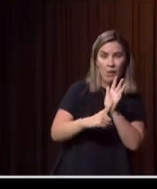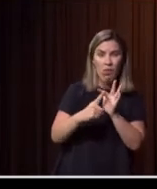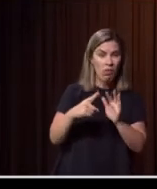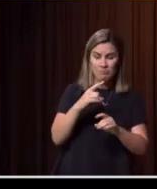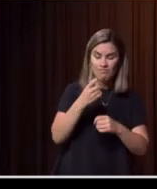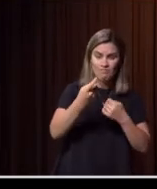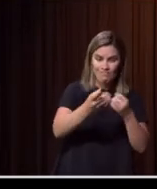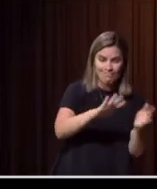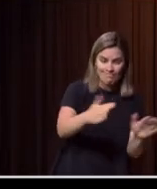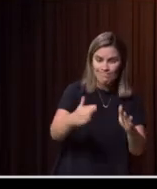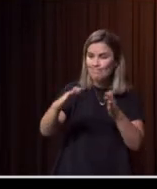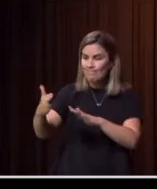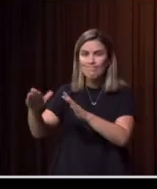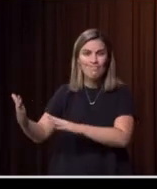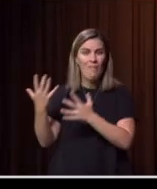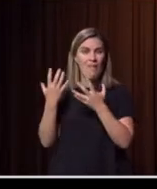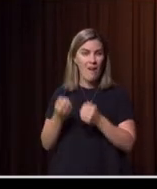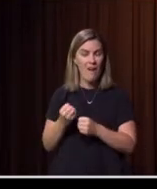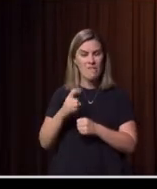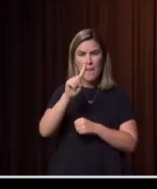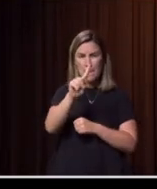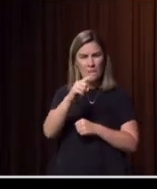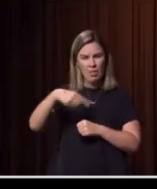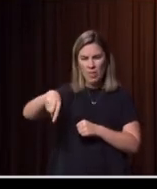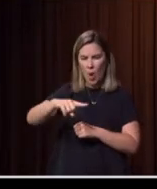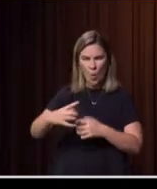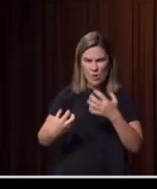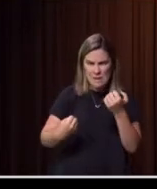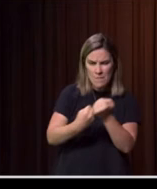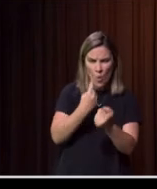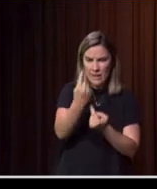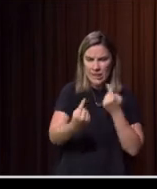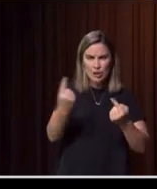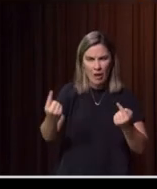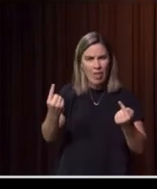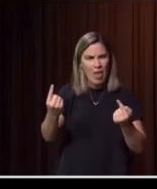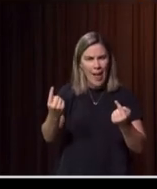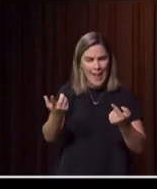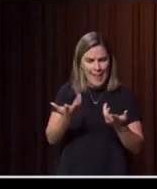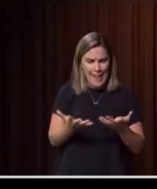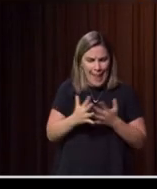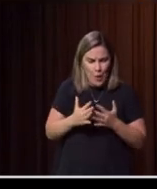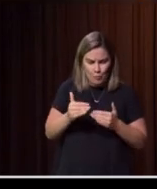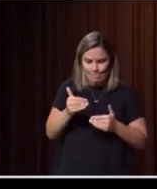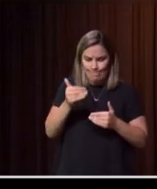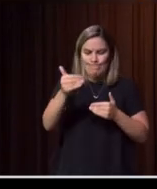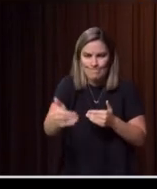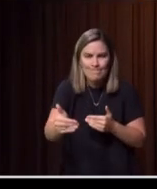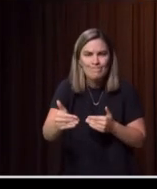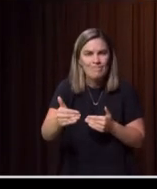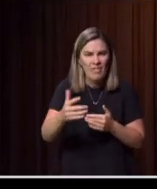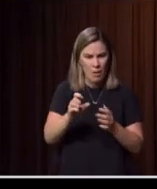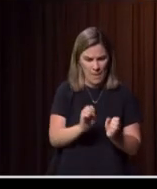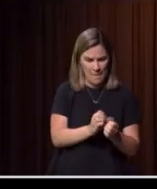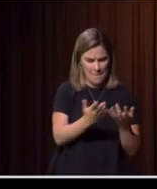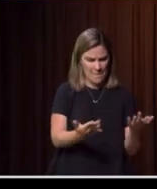they, they are grateful for each other and they've supported each other and they've really come together to put this beautiful publication together. I find it